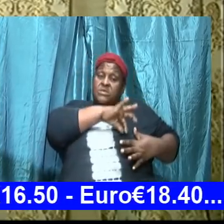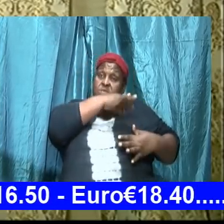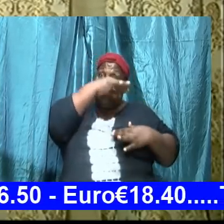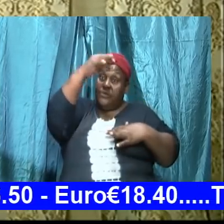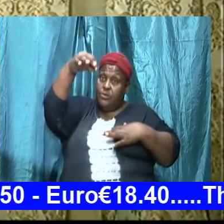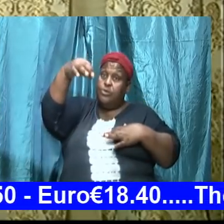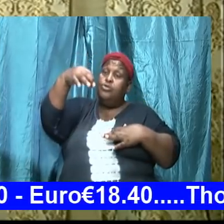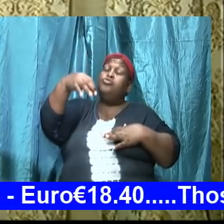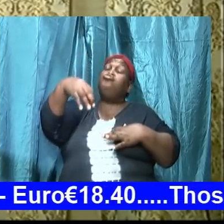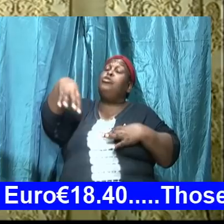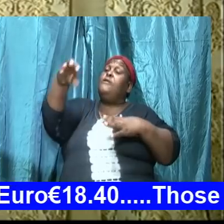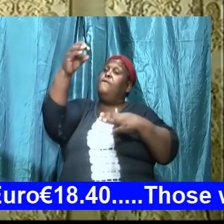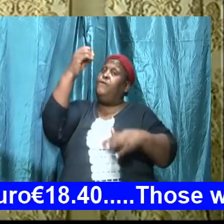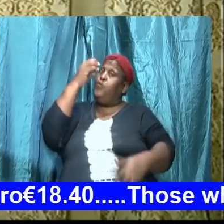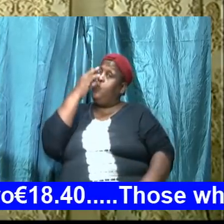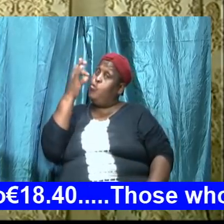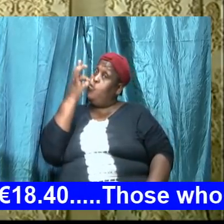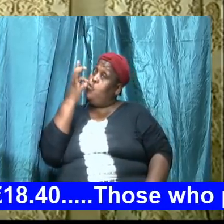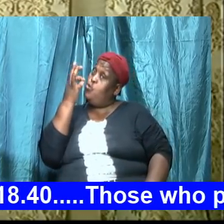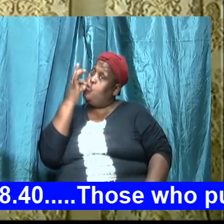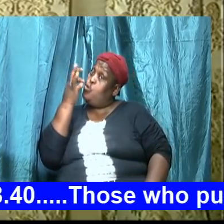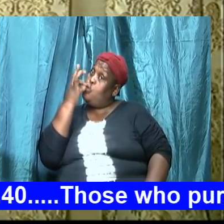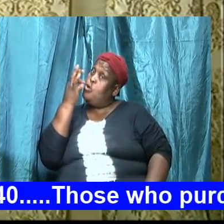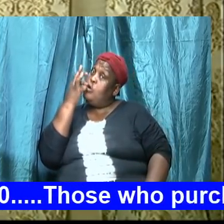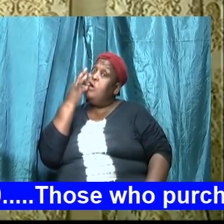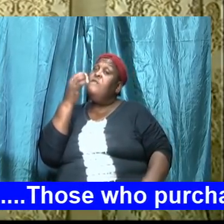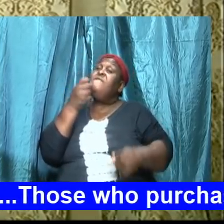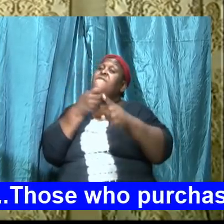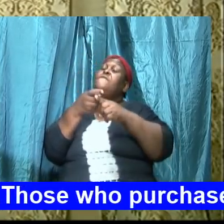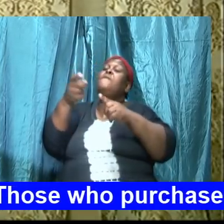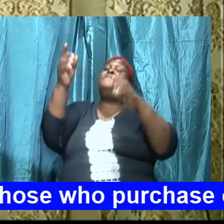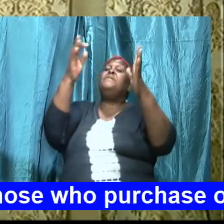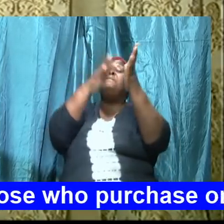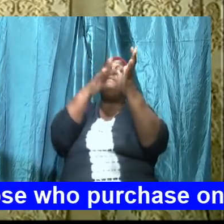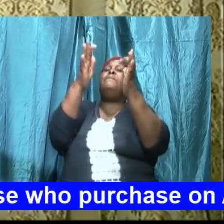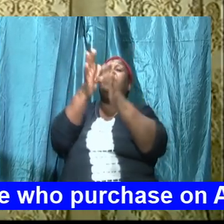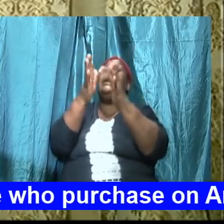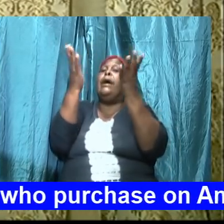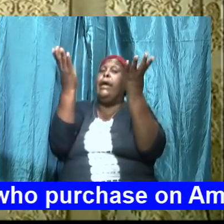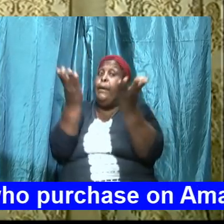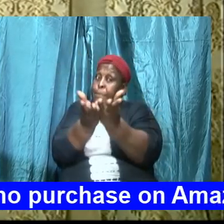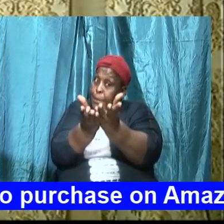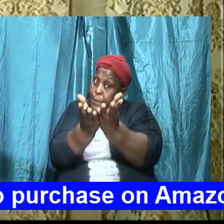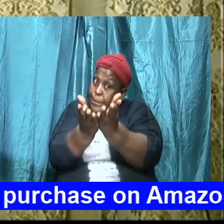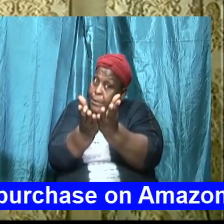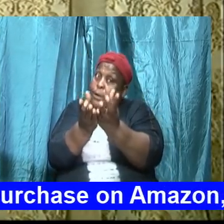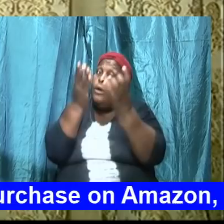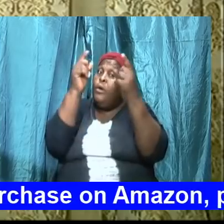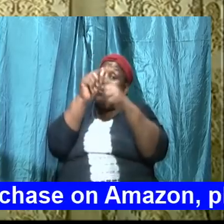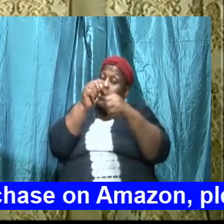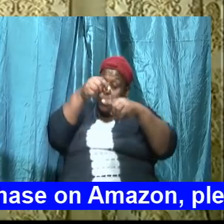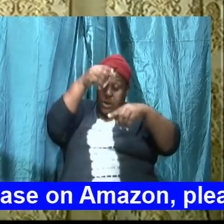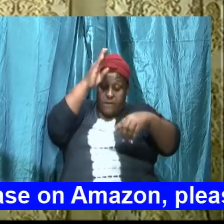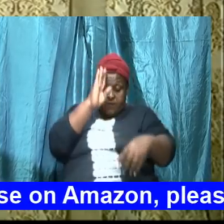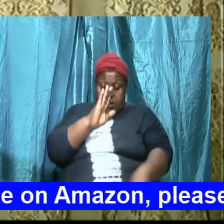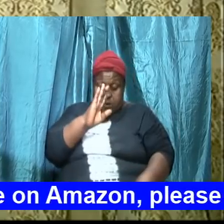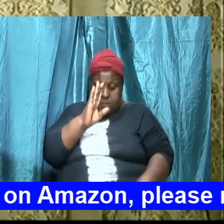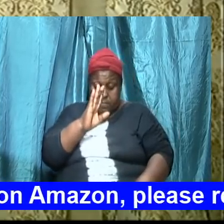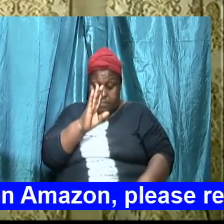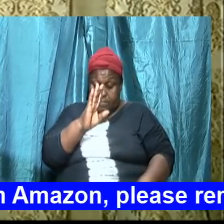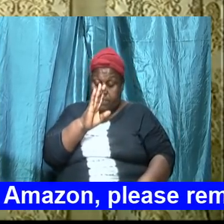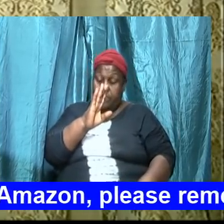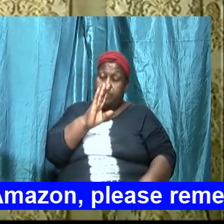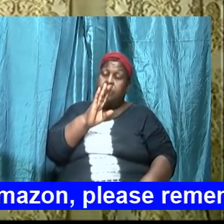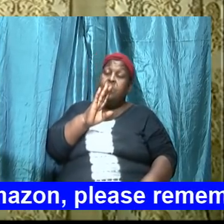vitamins we get our spiritual proteins and carbohydrates and